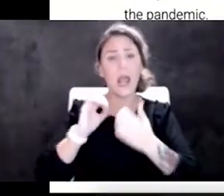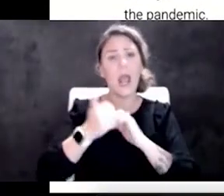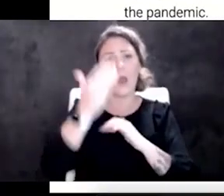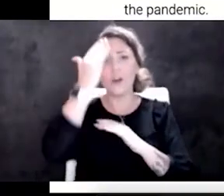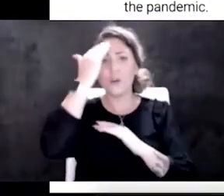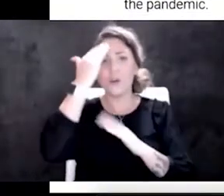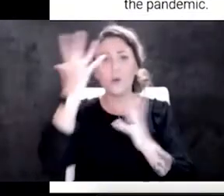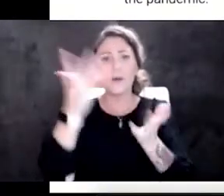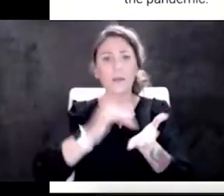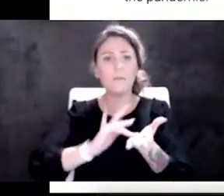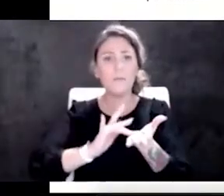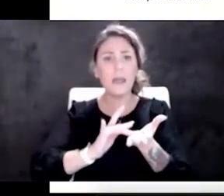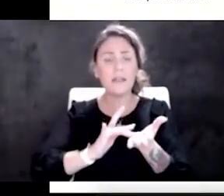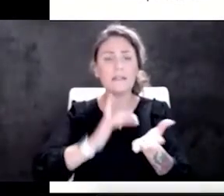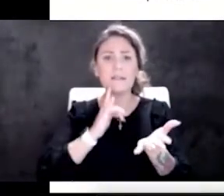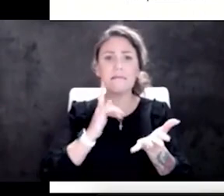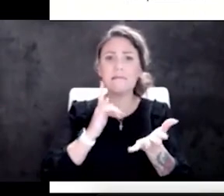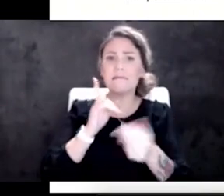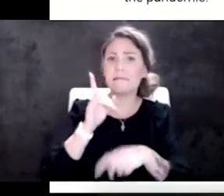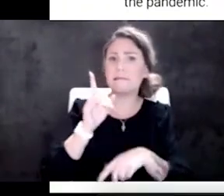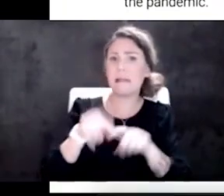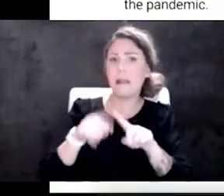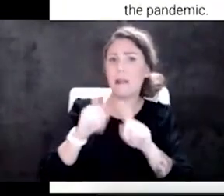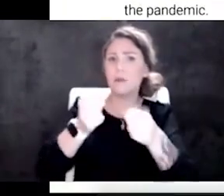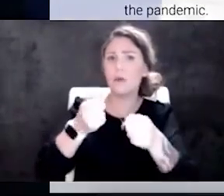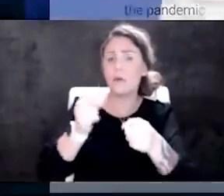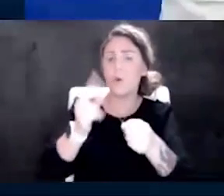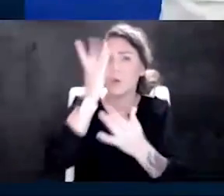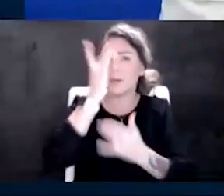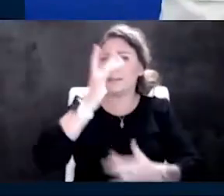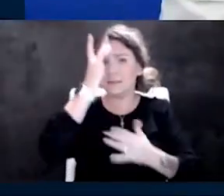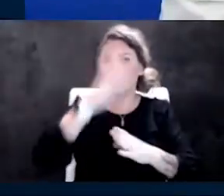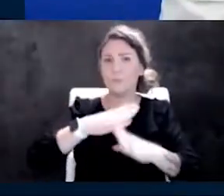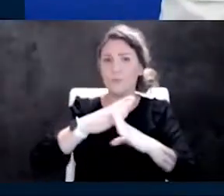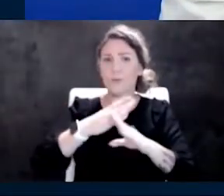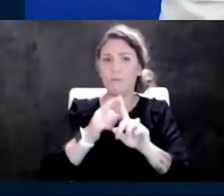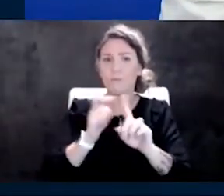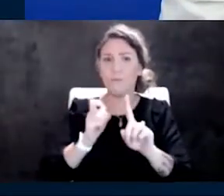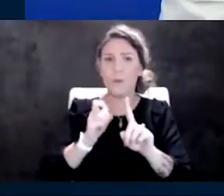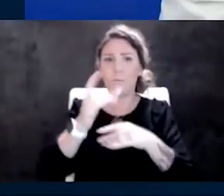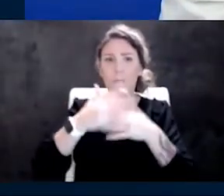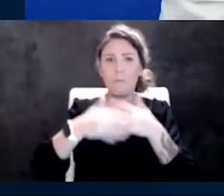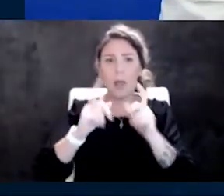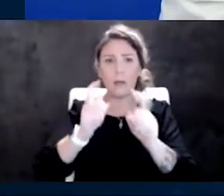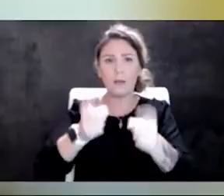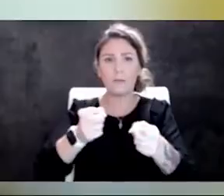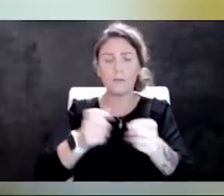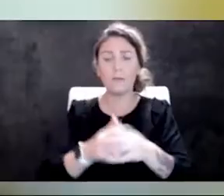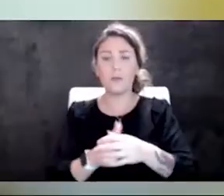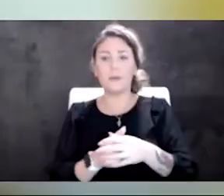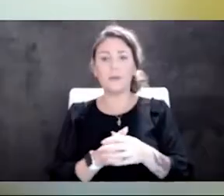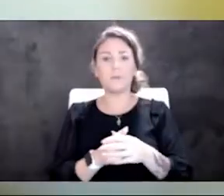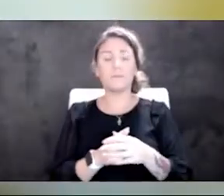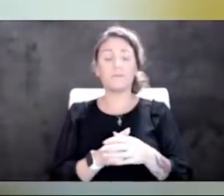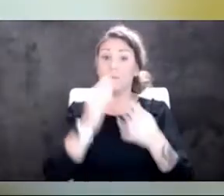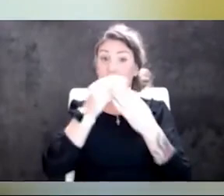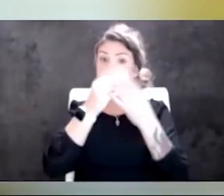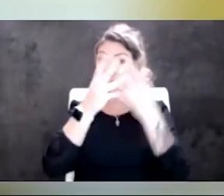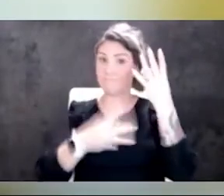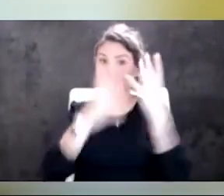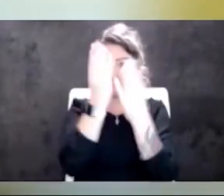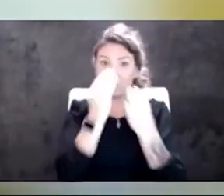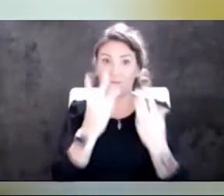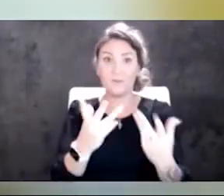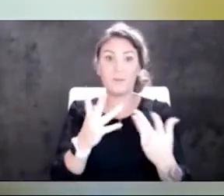might be or what kind of diseases would prevent us from getting giving blood? Yeah, we do have a wealth of information on our website at